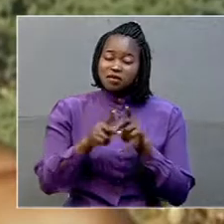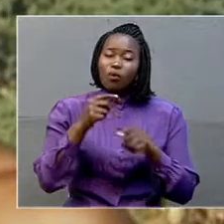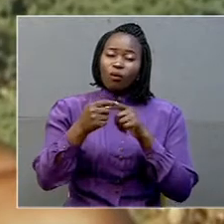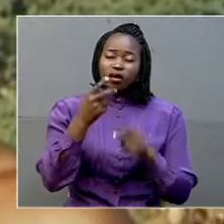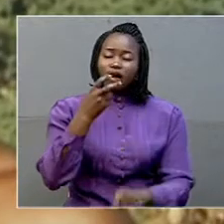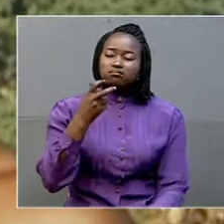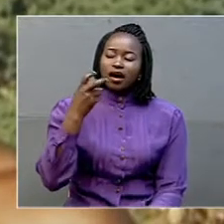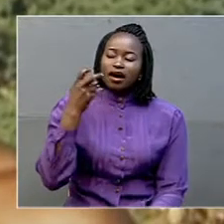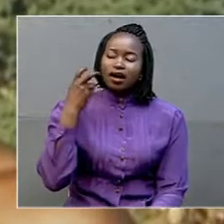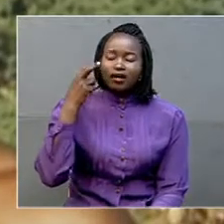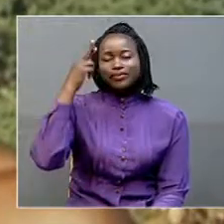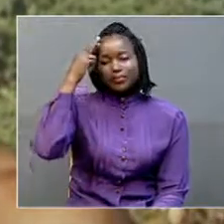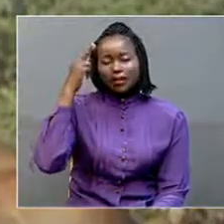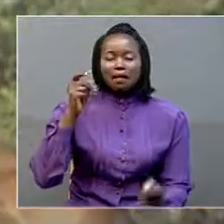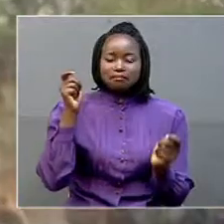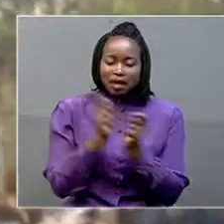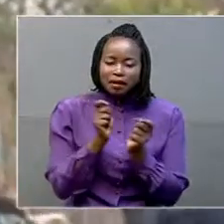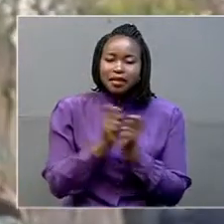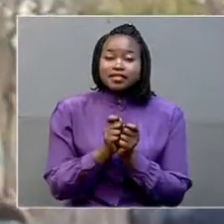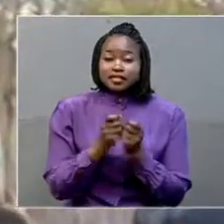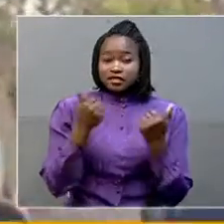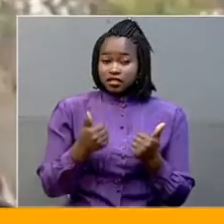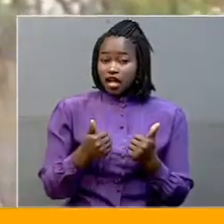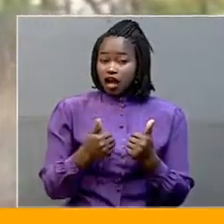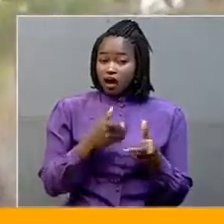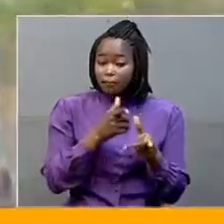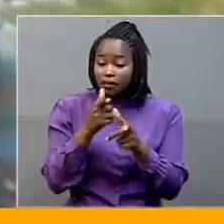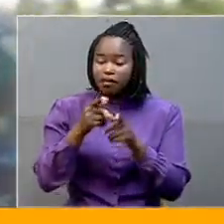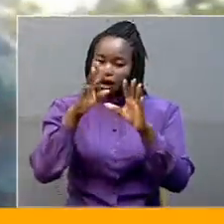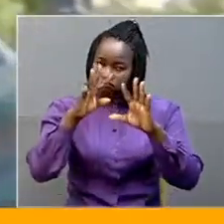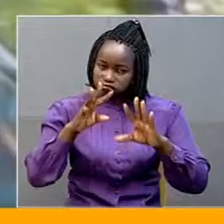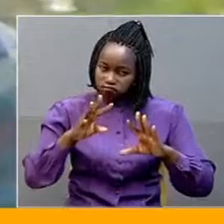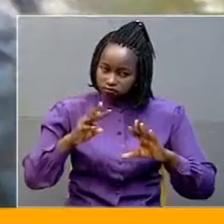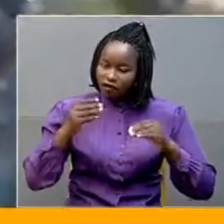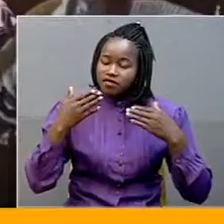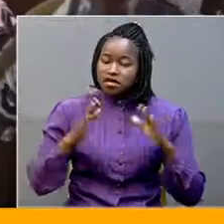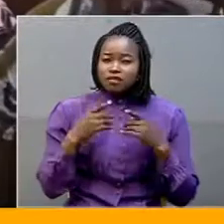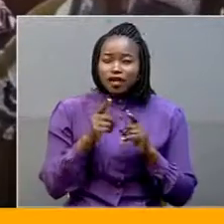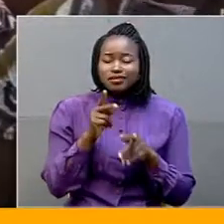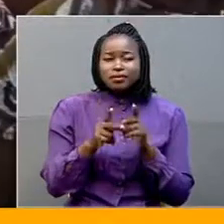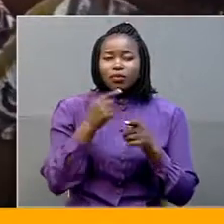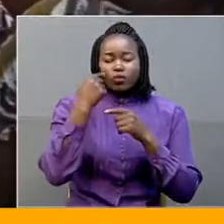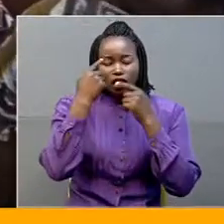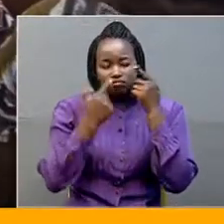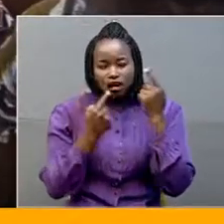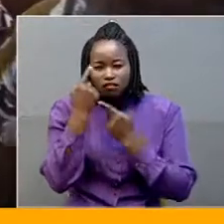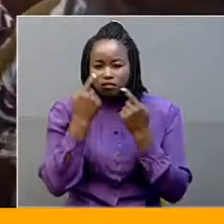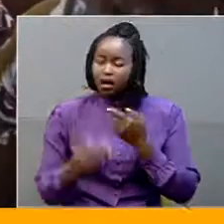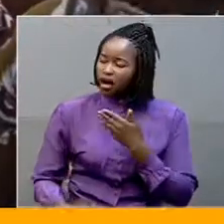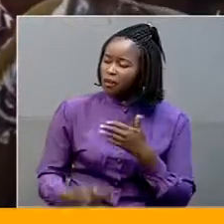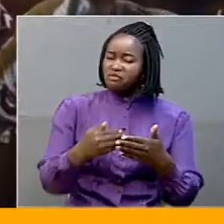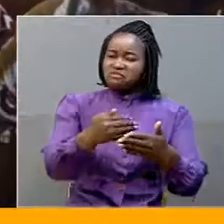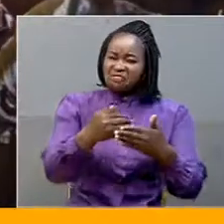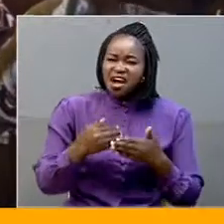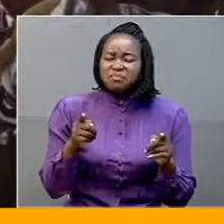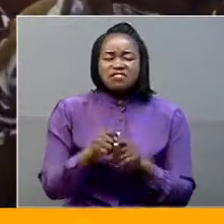population even though guns fell silent a decade ago. Tears of former abductees raped and tortured in